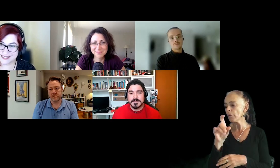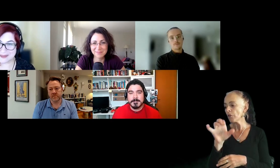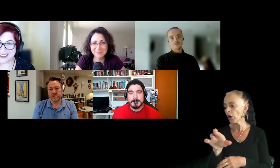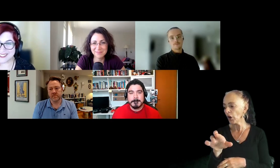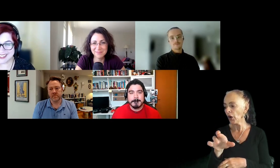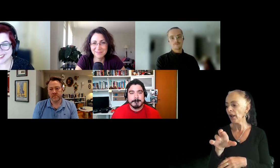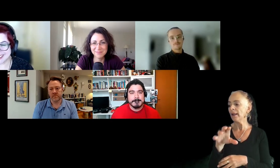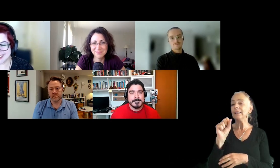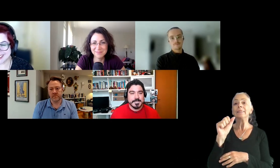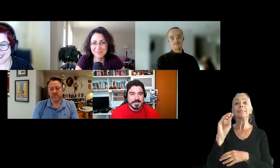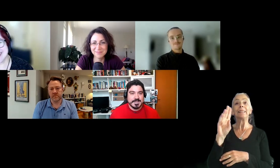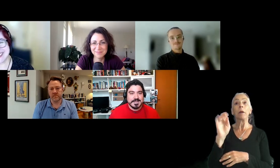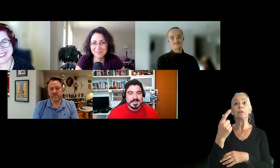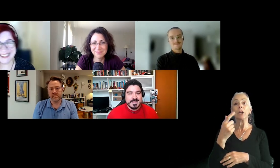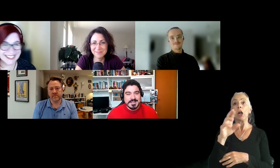Welcome, Felipe.